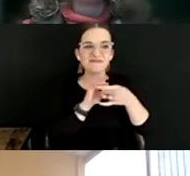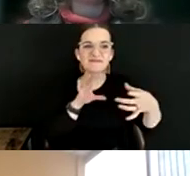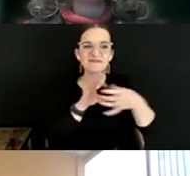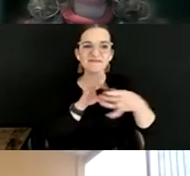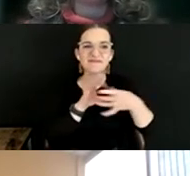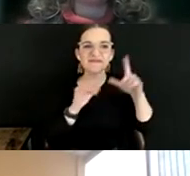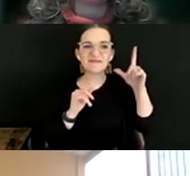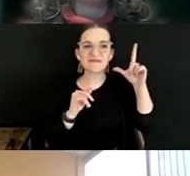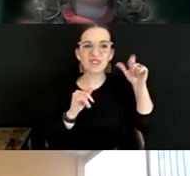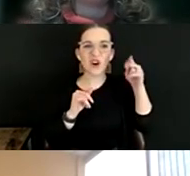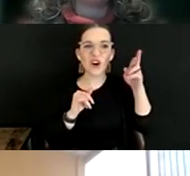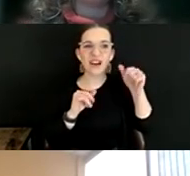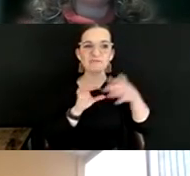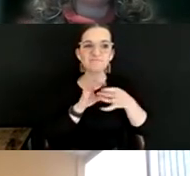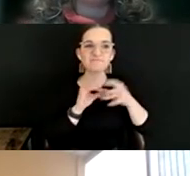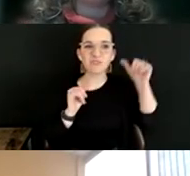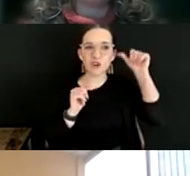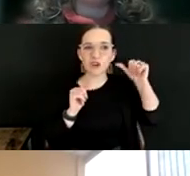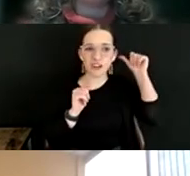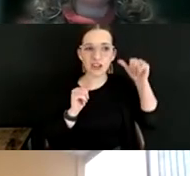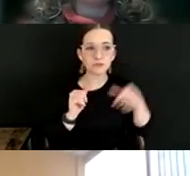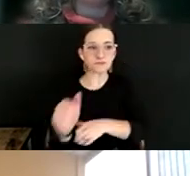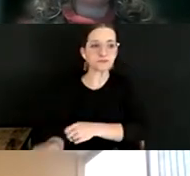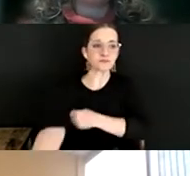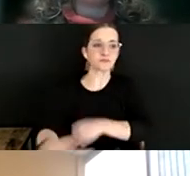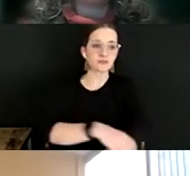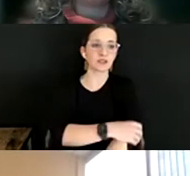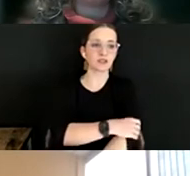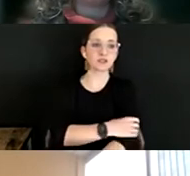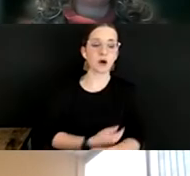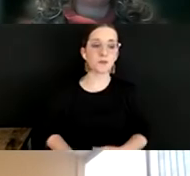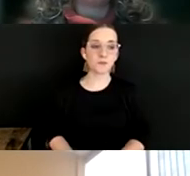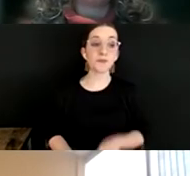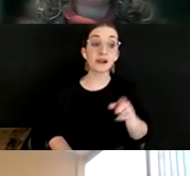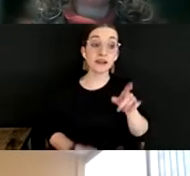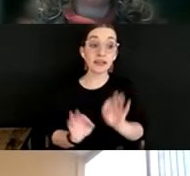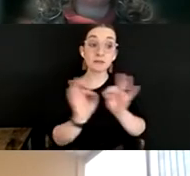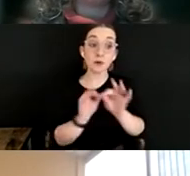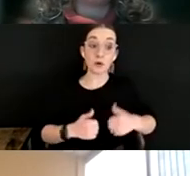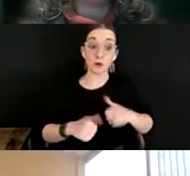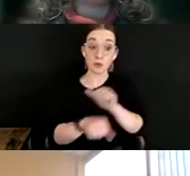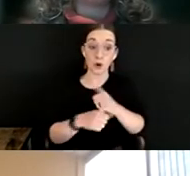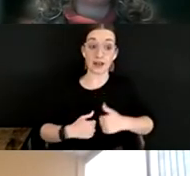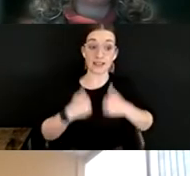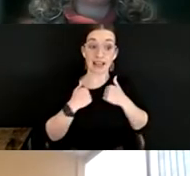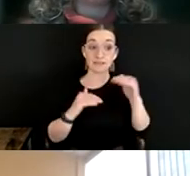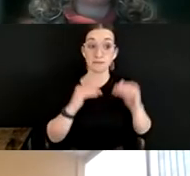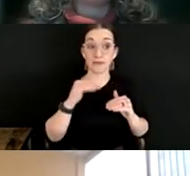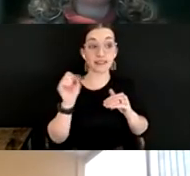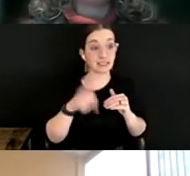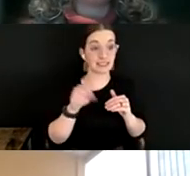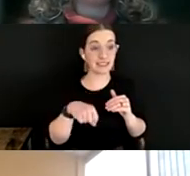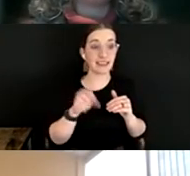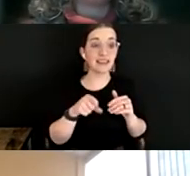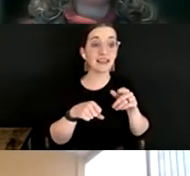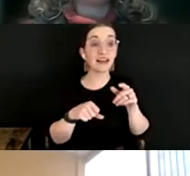for them in terms of their work balance and their balance between being on the job and being away from the job. I think in terms of